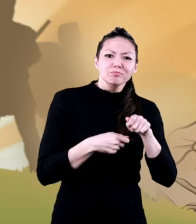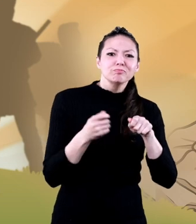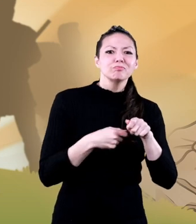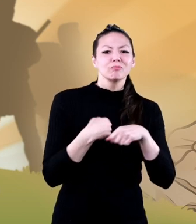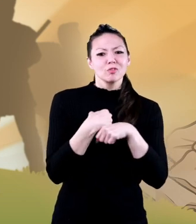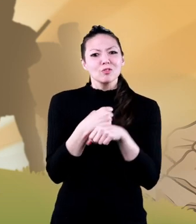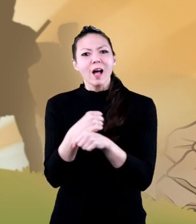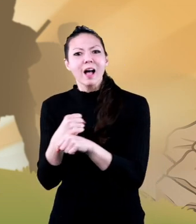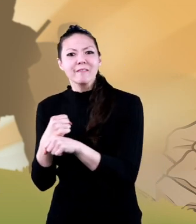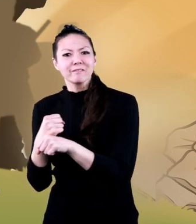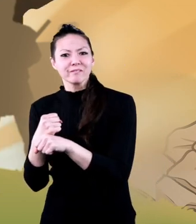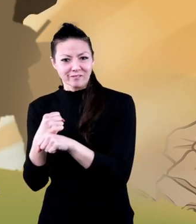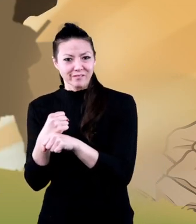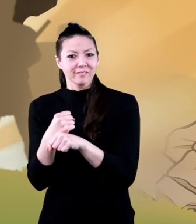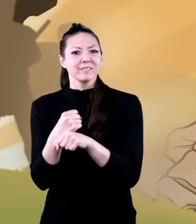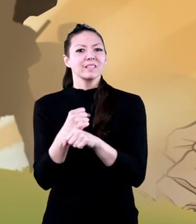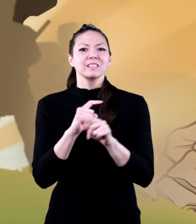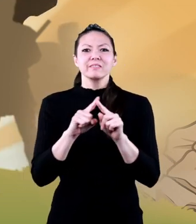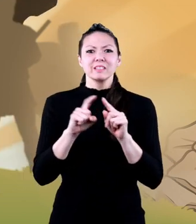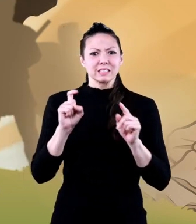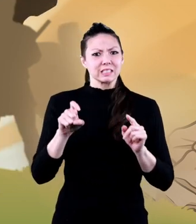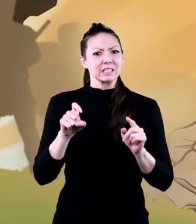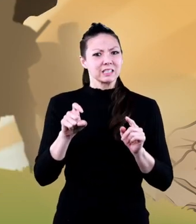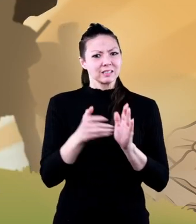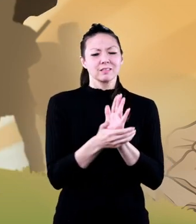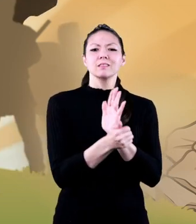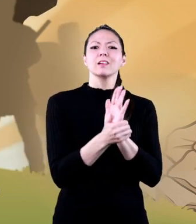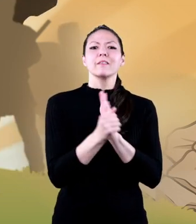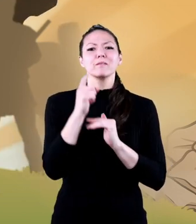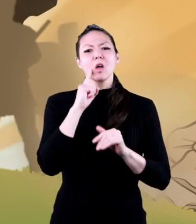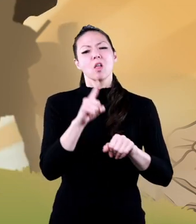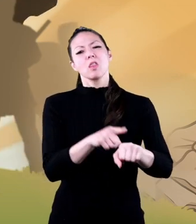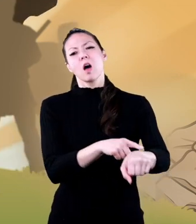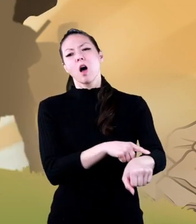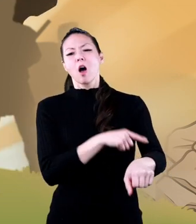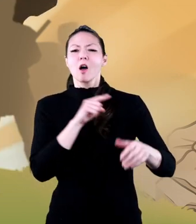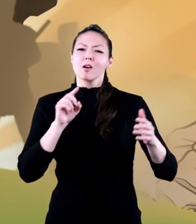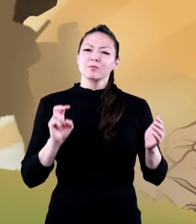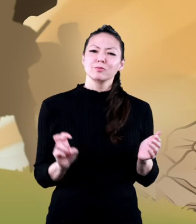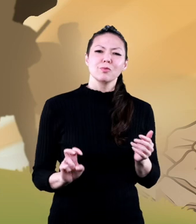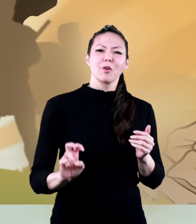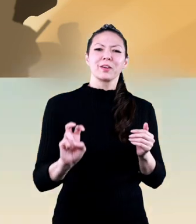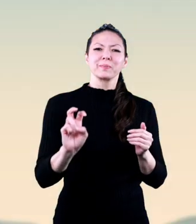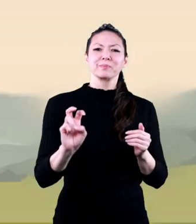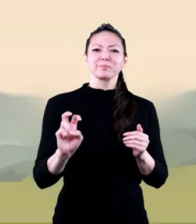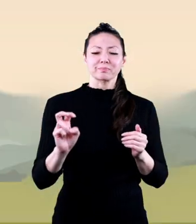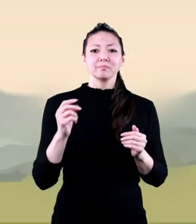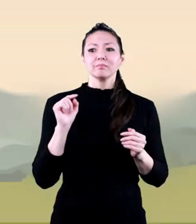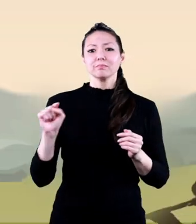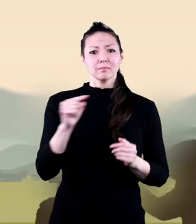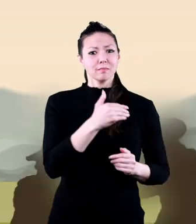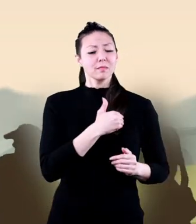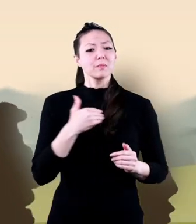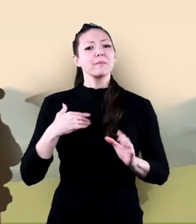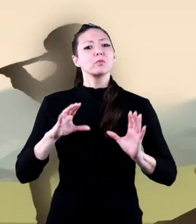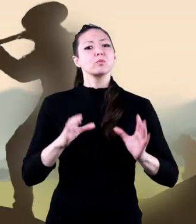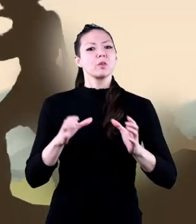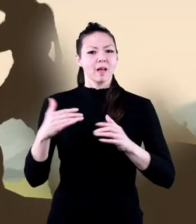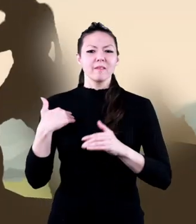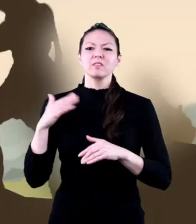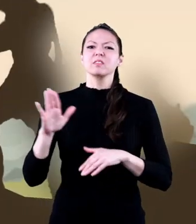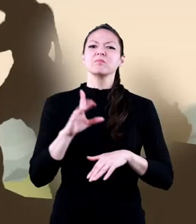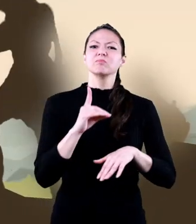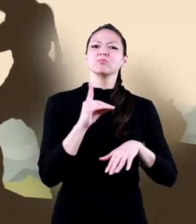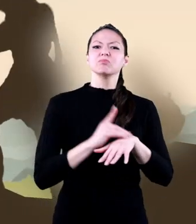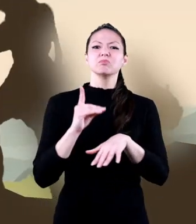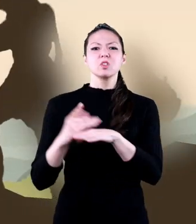woodcutting, craftsmanship, and other necessary skills for the long trip. Every member of the group